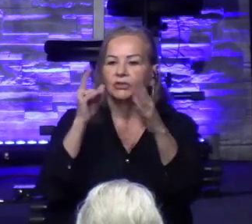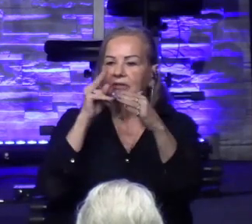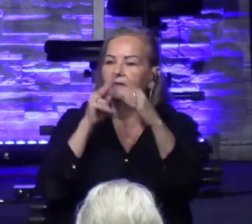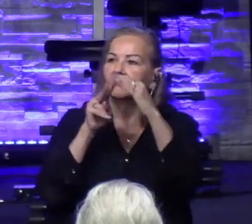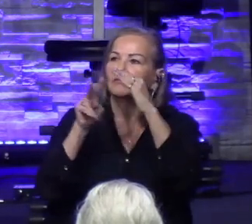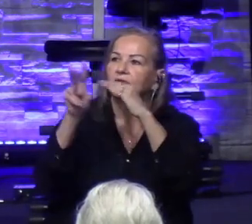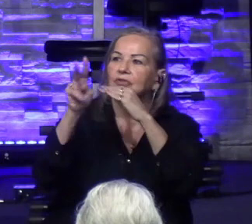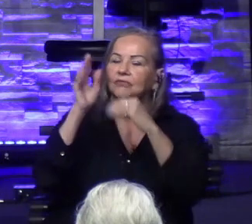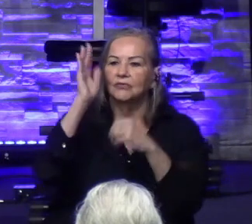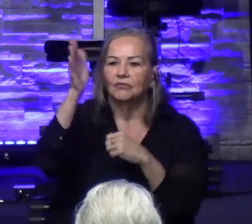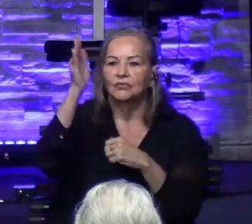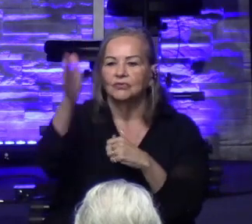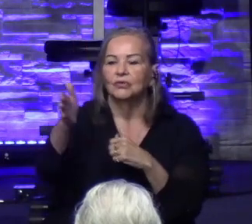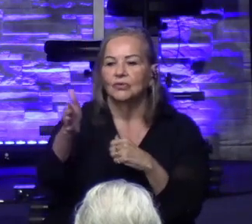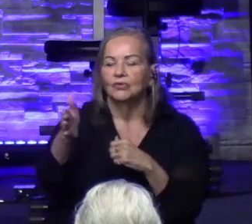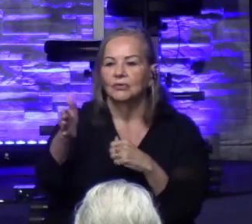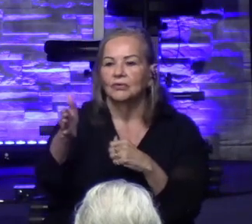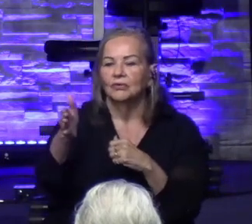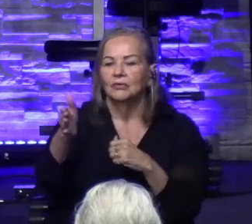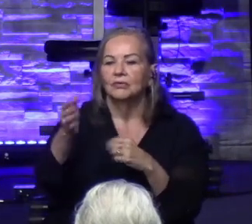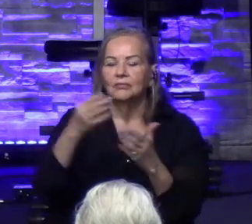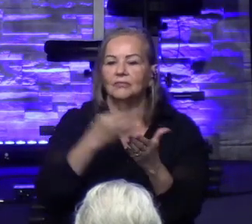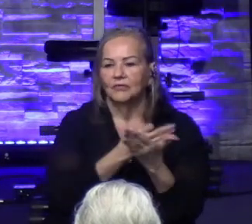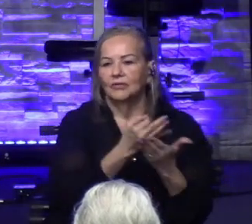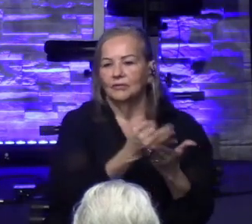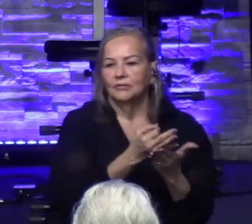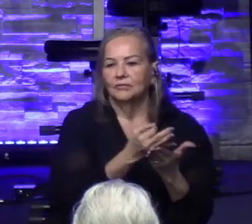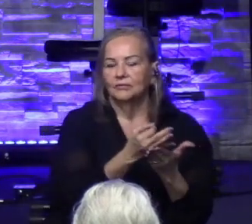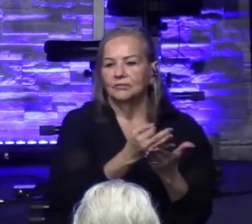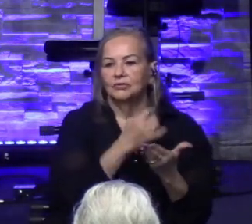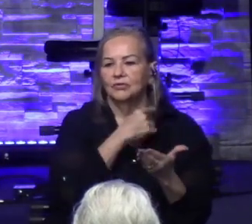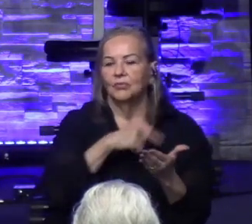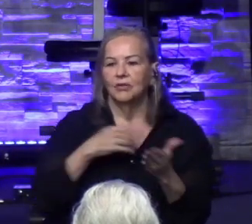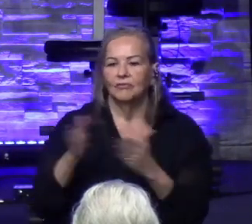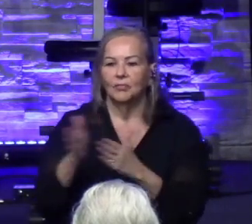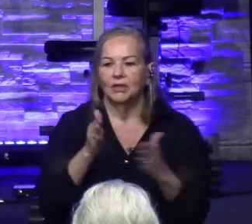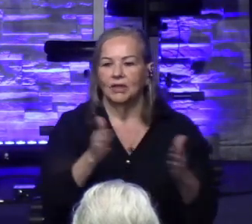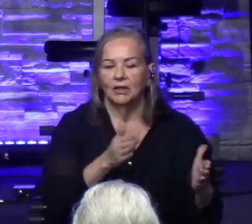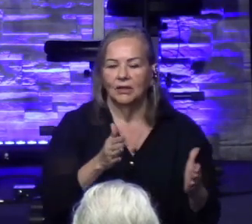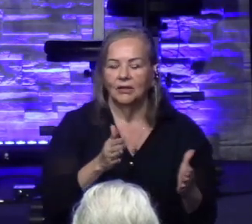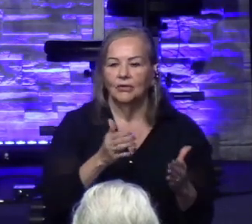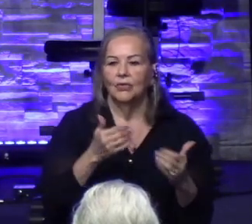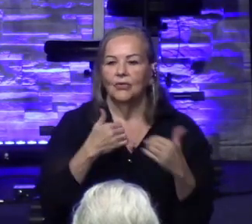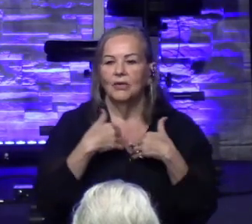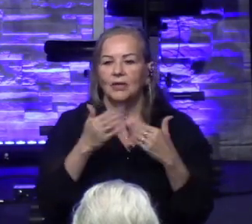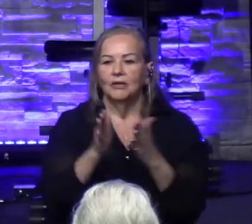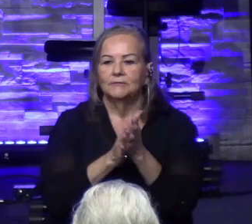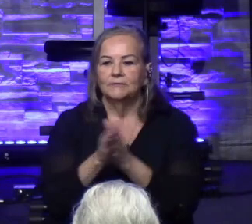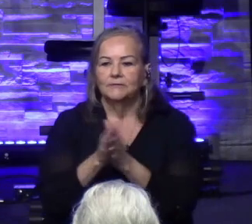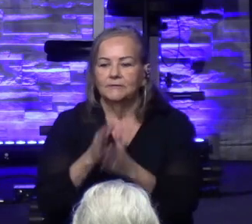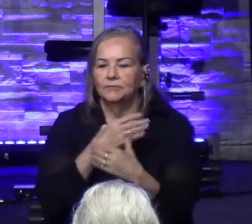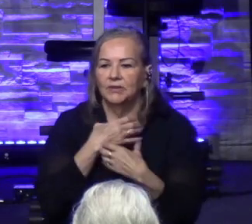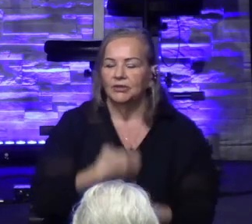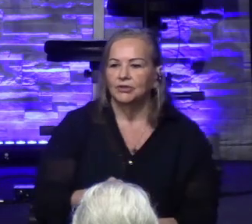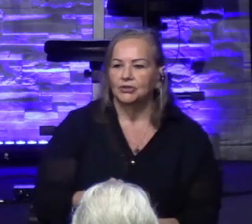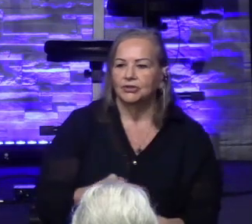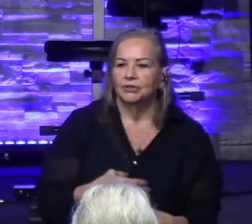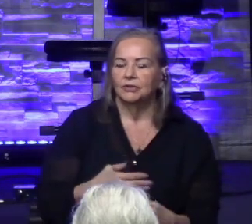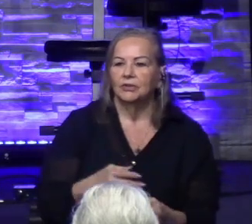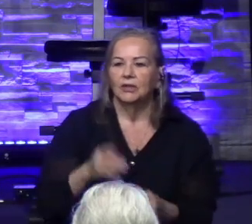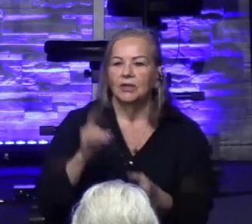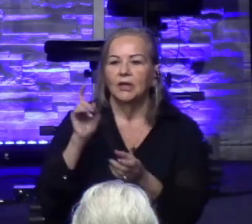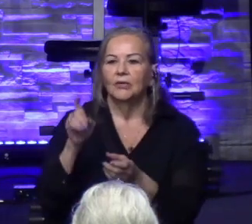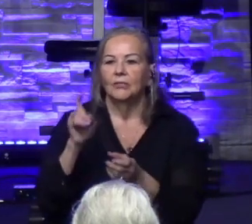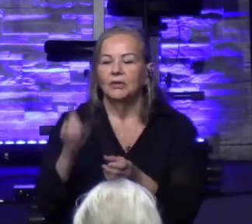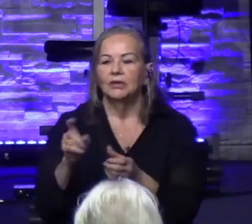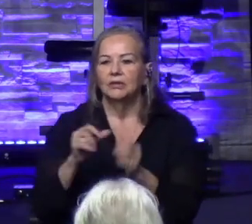And we've got to have this plan. We've got to move forward. We've got to have passion. We've got to have a plan. And we've got